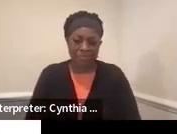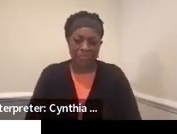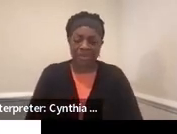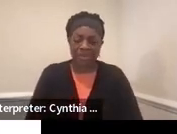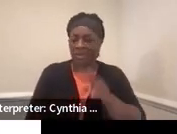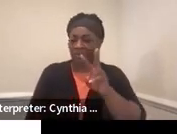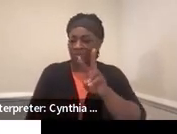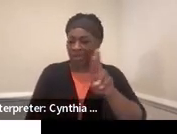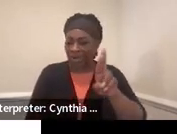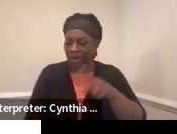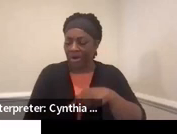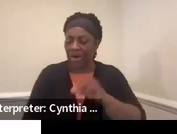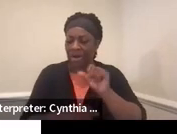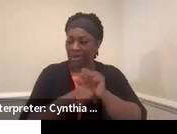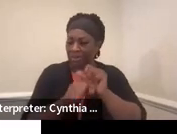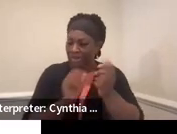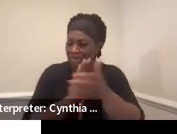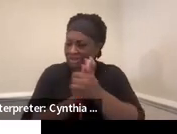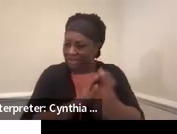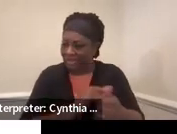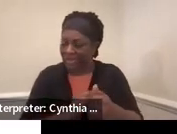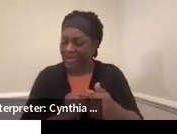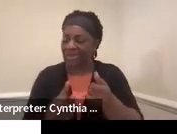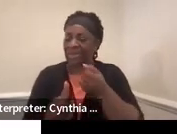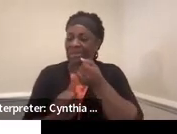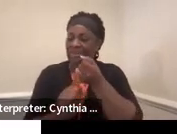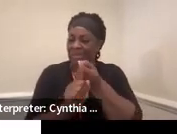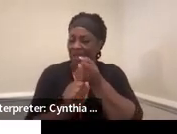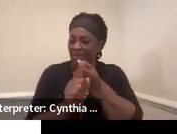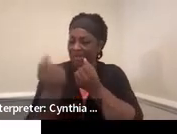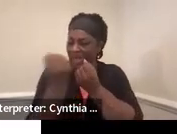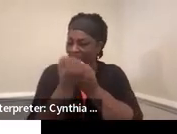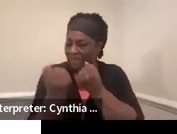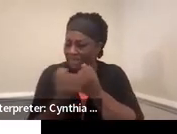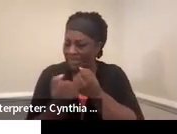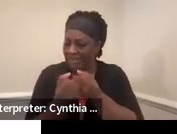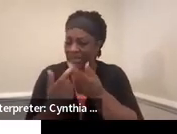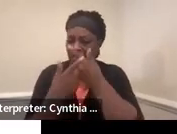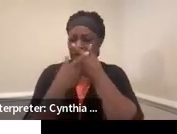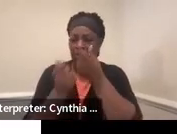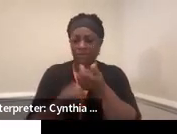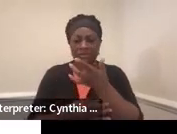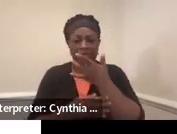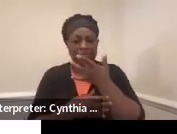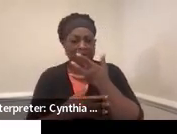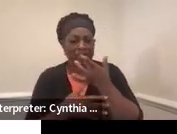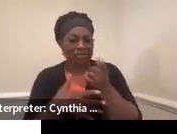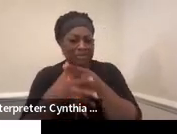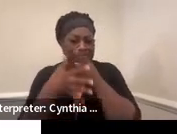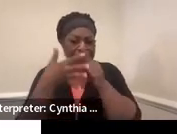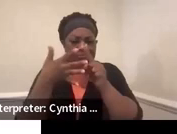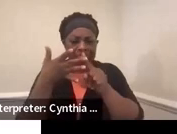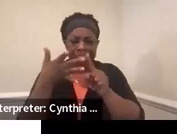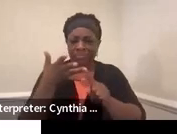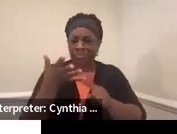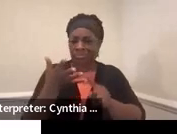and occupational skills, self-advocacy. What are their interests and preferences? What are their aptitudes?